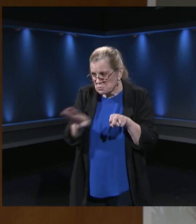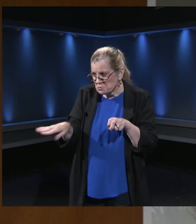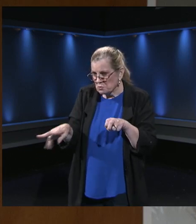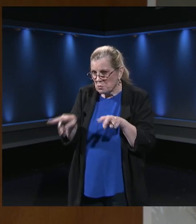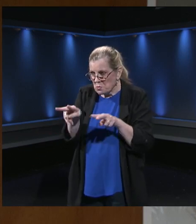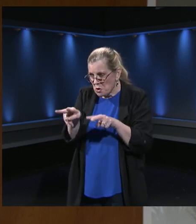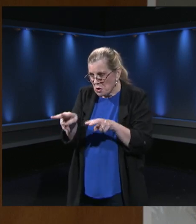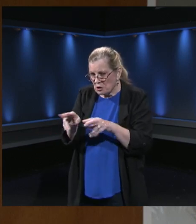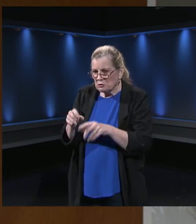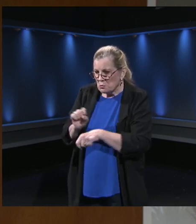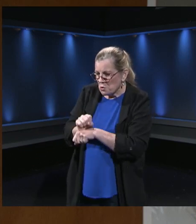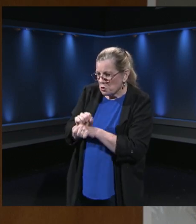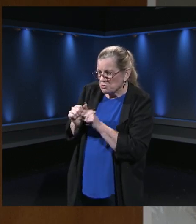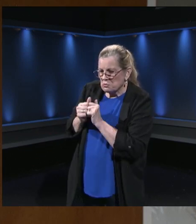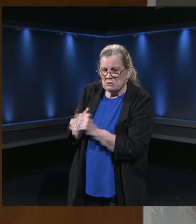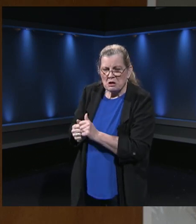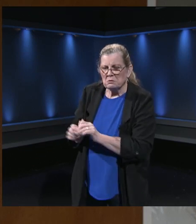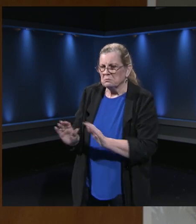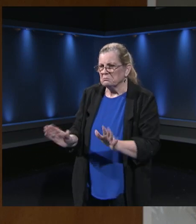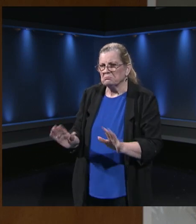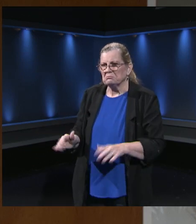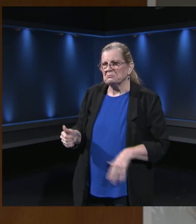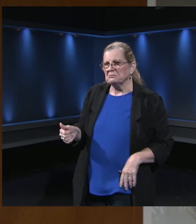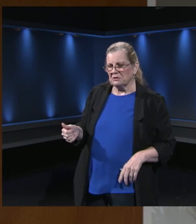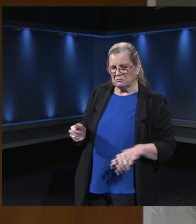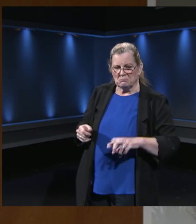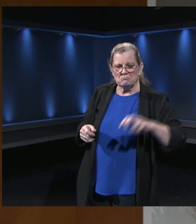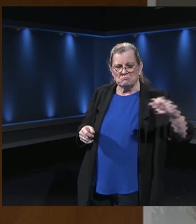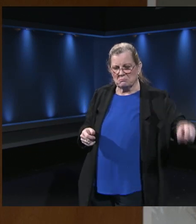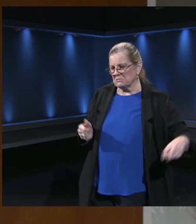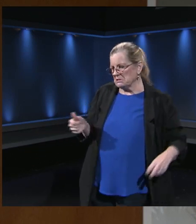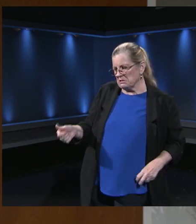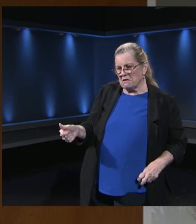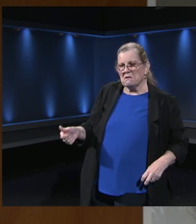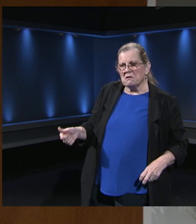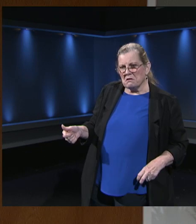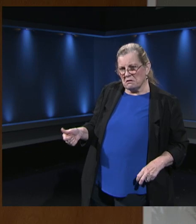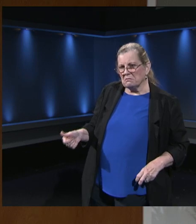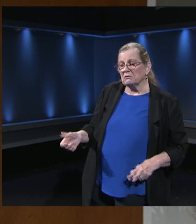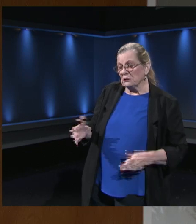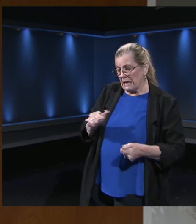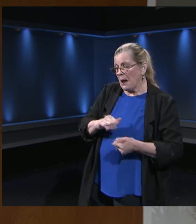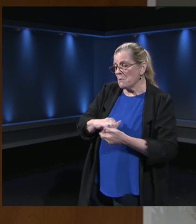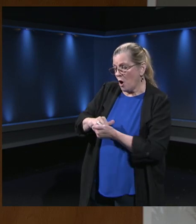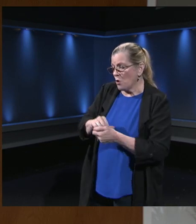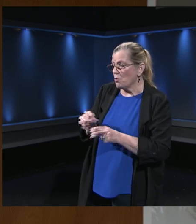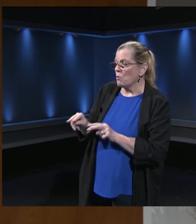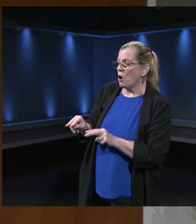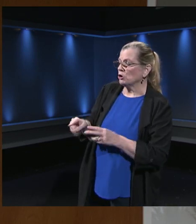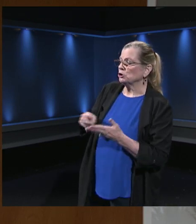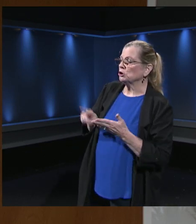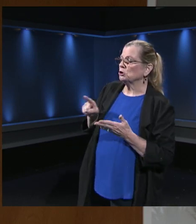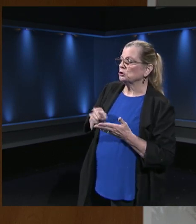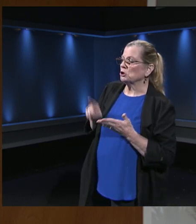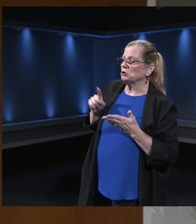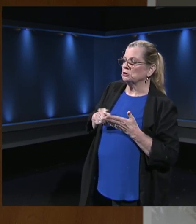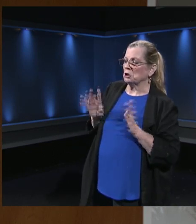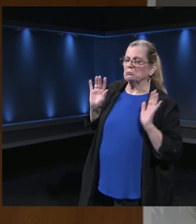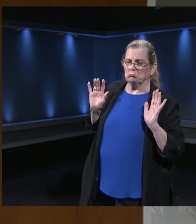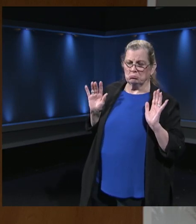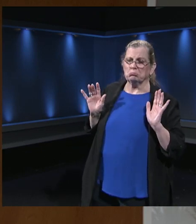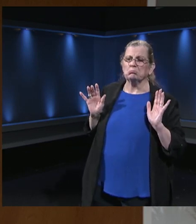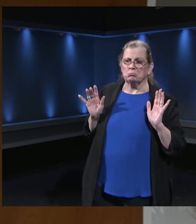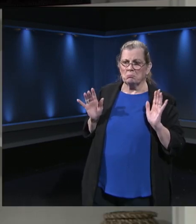first teacher. So remember, this is about two-way engagement. You do want to know what's happening, and your child should be successful independently.